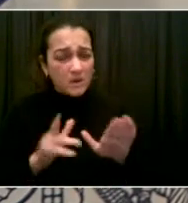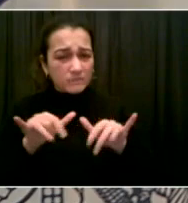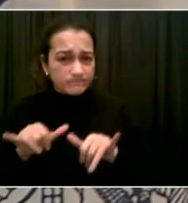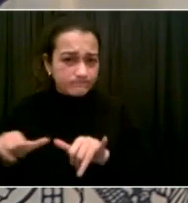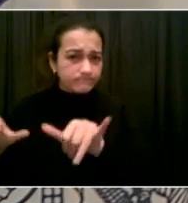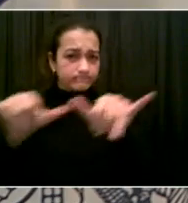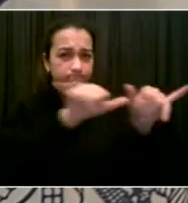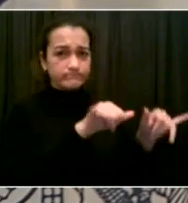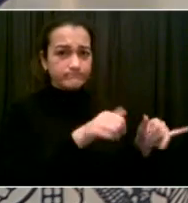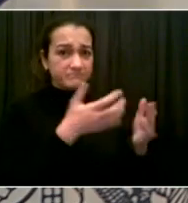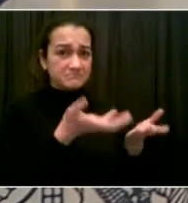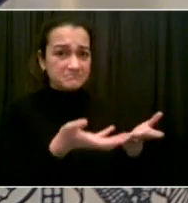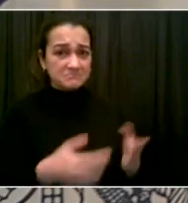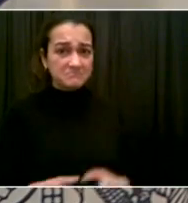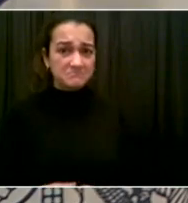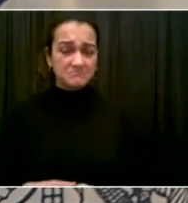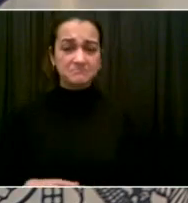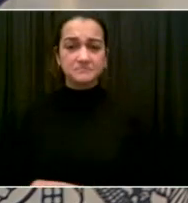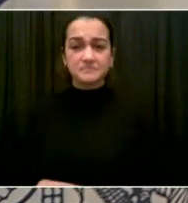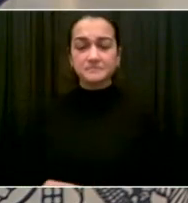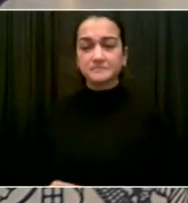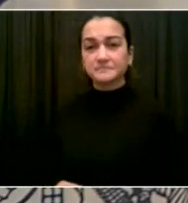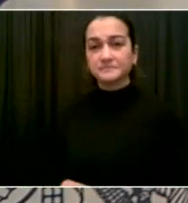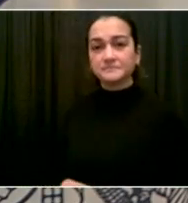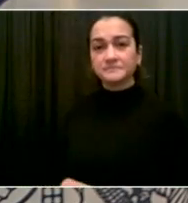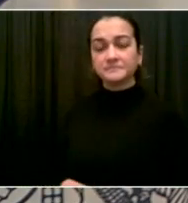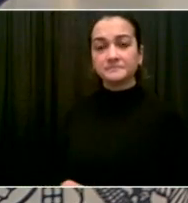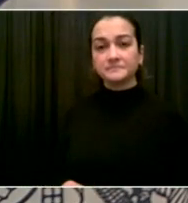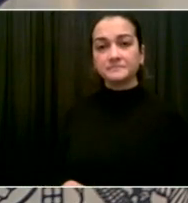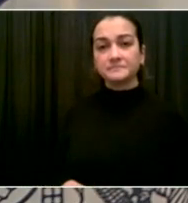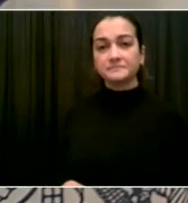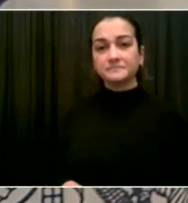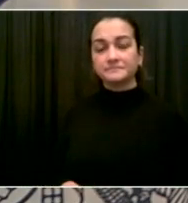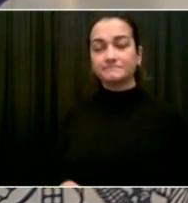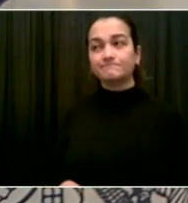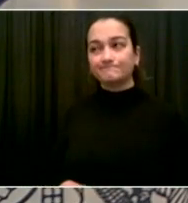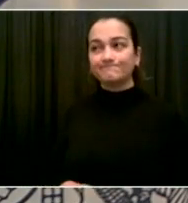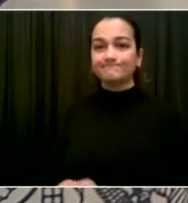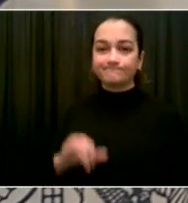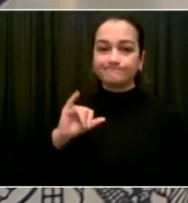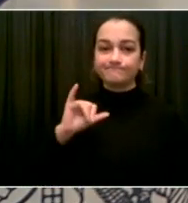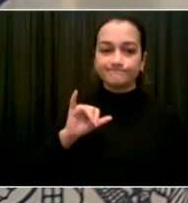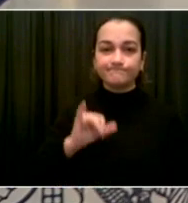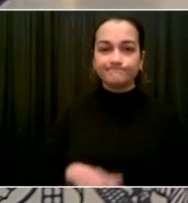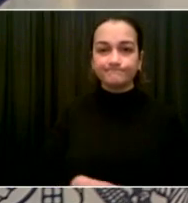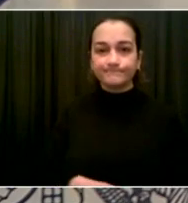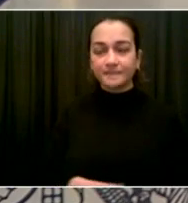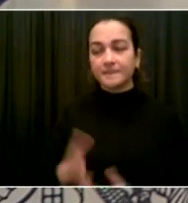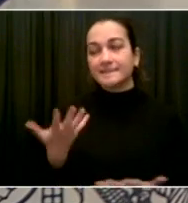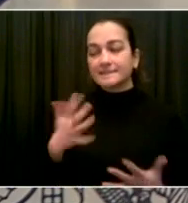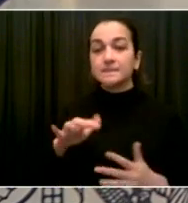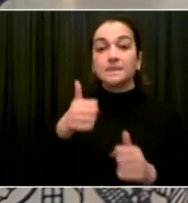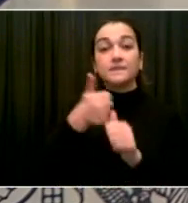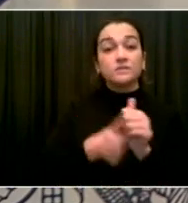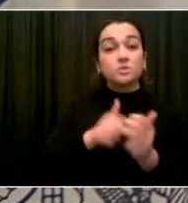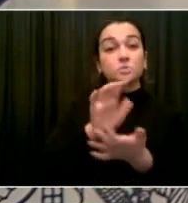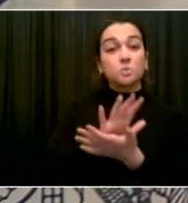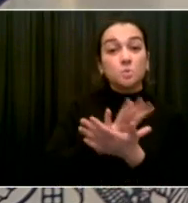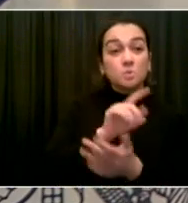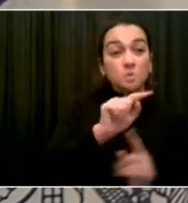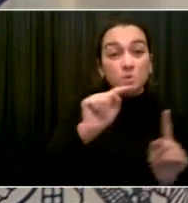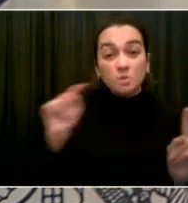Christina, clearly our school communities had to be getting with the absolute shock of March 2020.